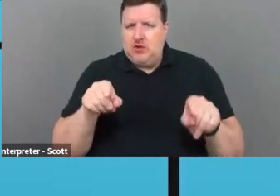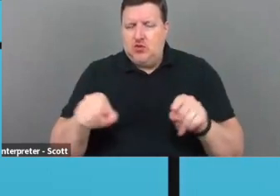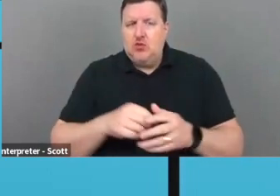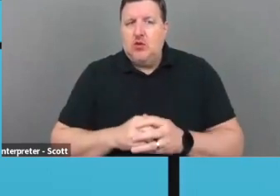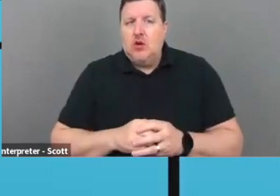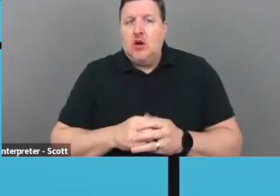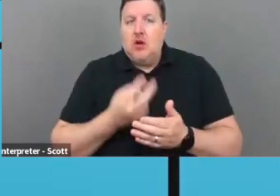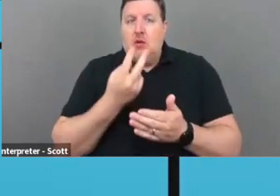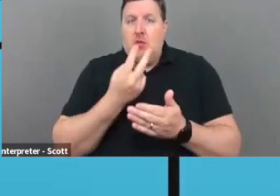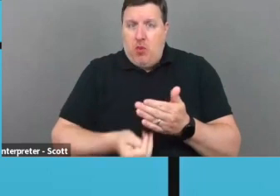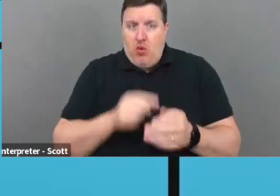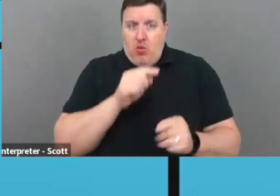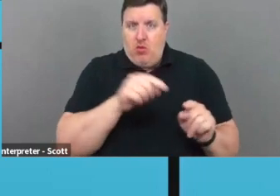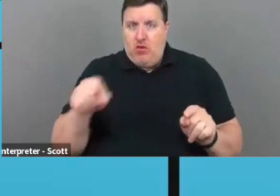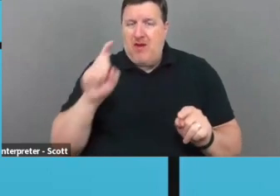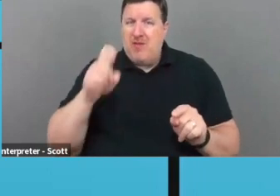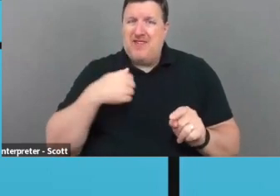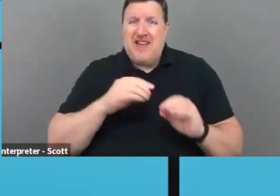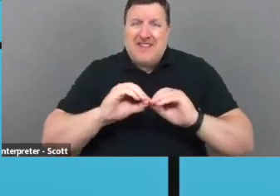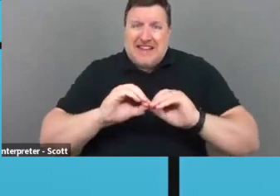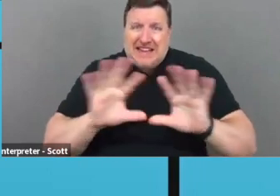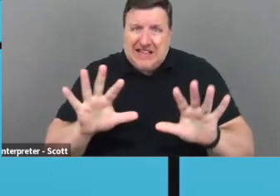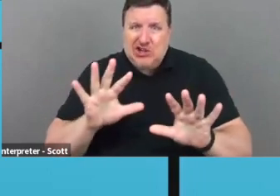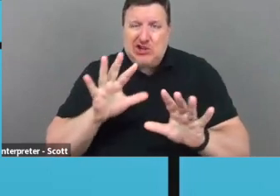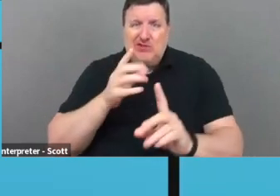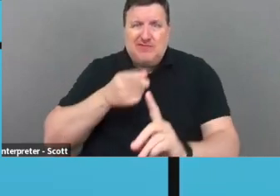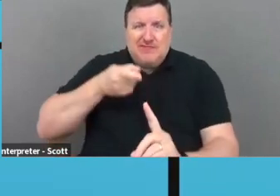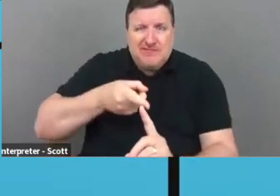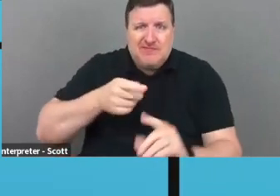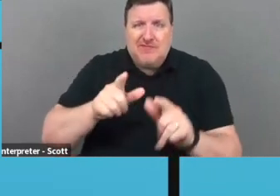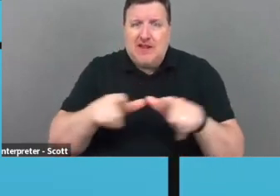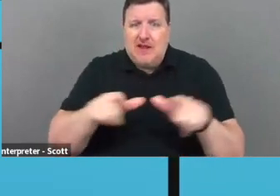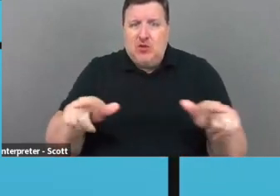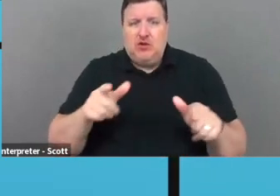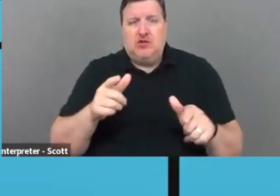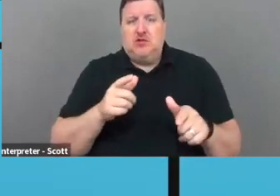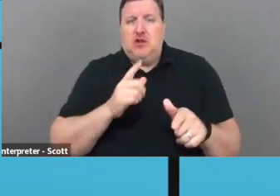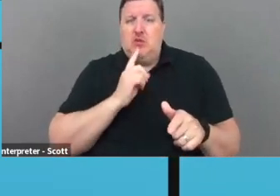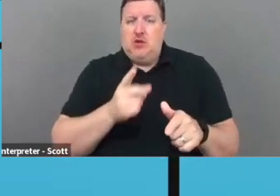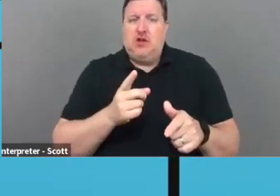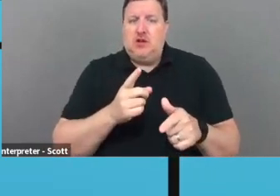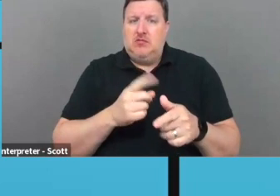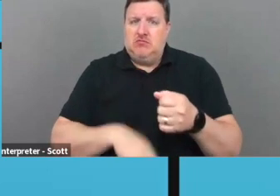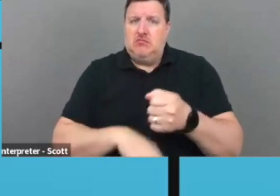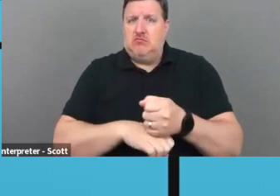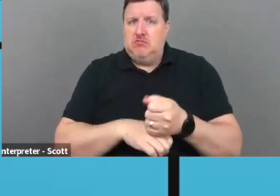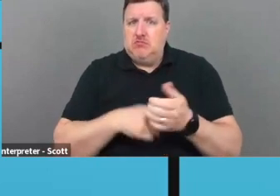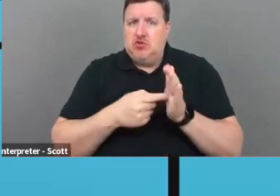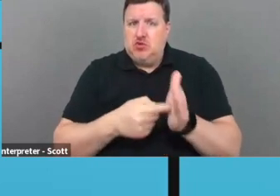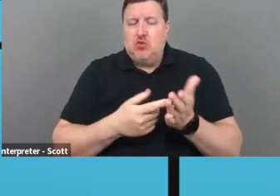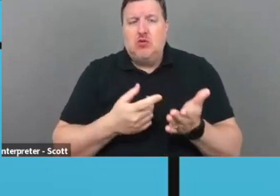must contain clear, concise language that builds a case for support. Follow the guidelines.